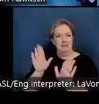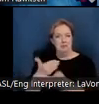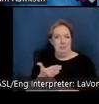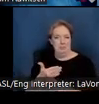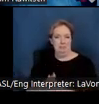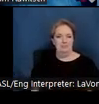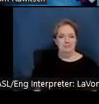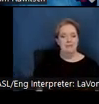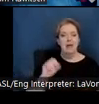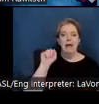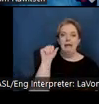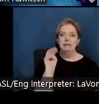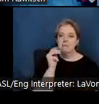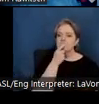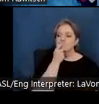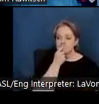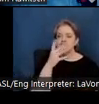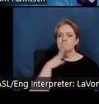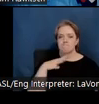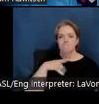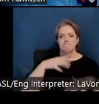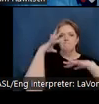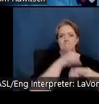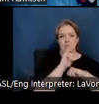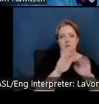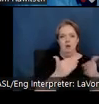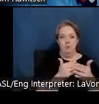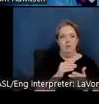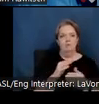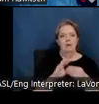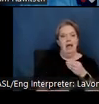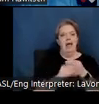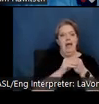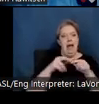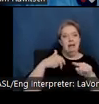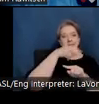Sam took this room back over, added a spiral staircase, and filled the room with art.